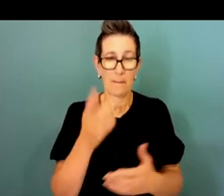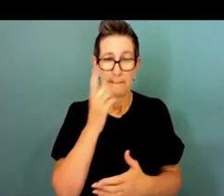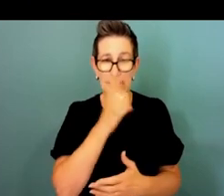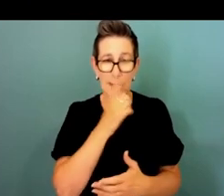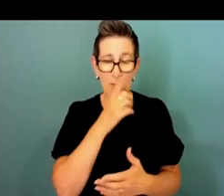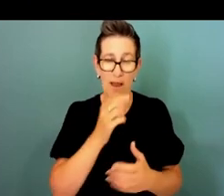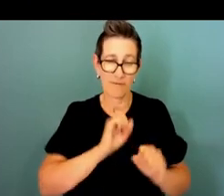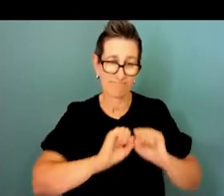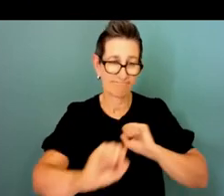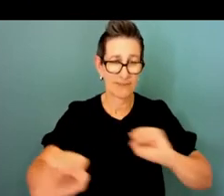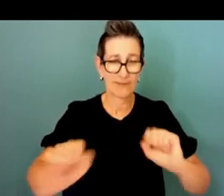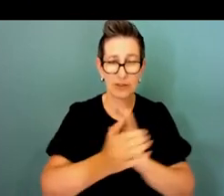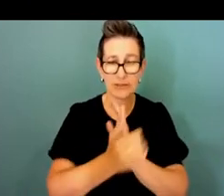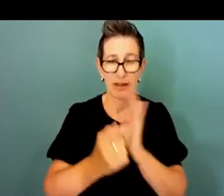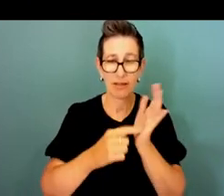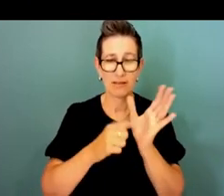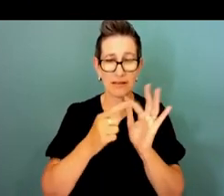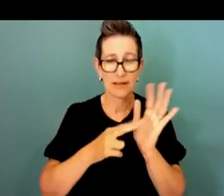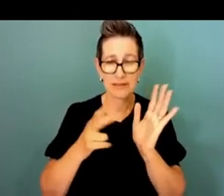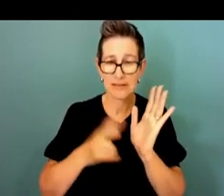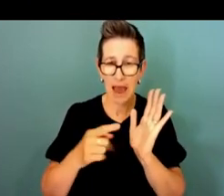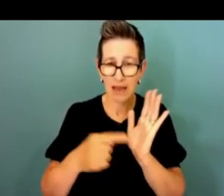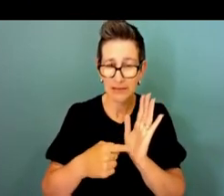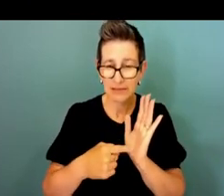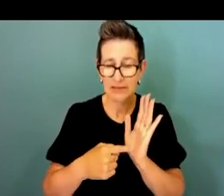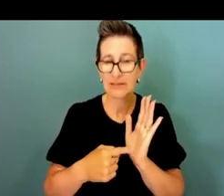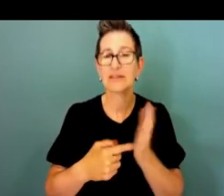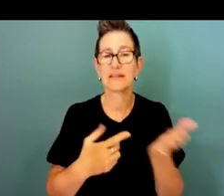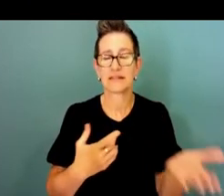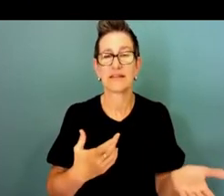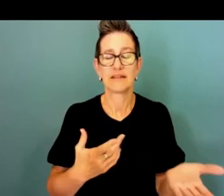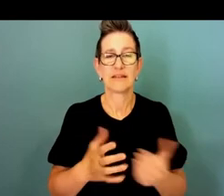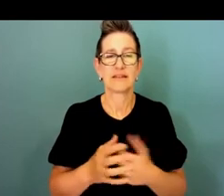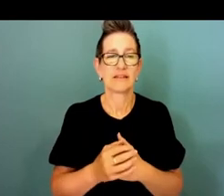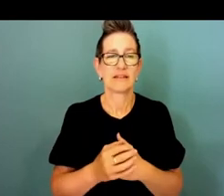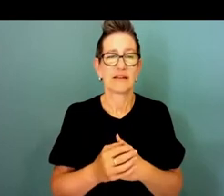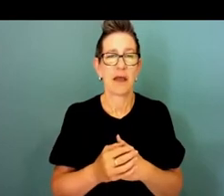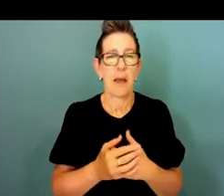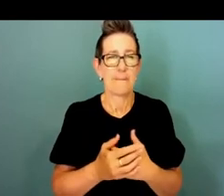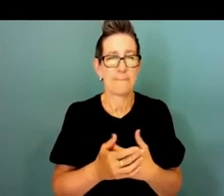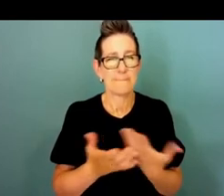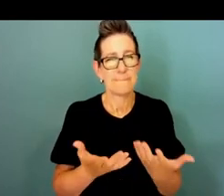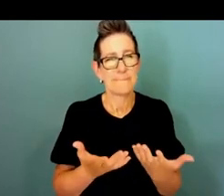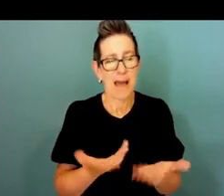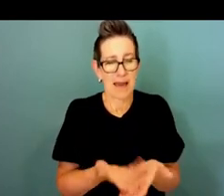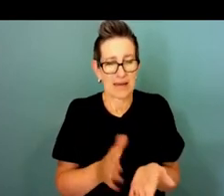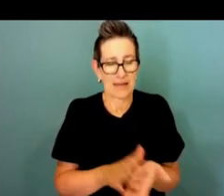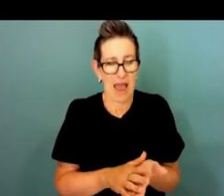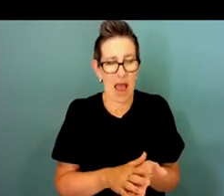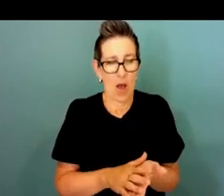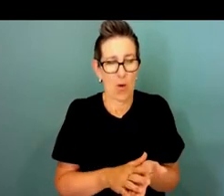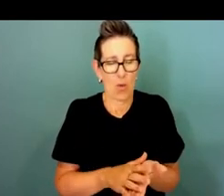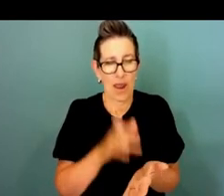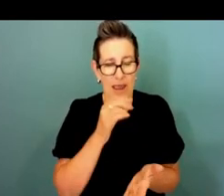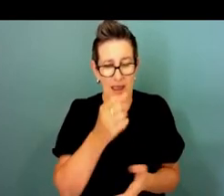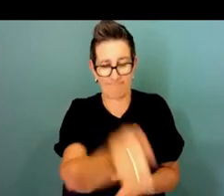stereotypical way that we envisage the archetypal public servant to be that's the first step is acknowledging that that exists